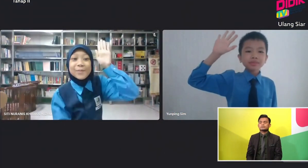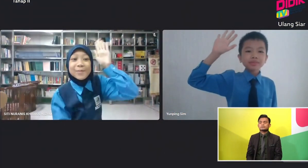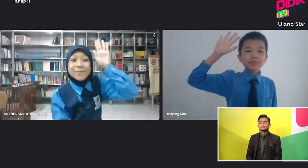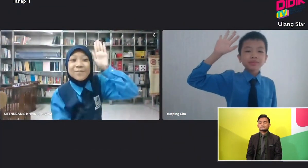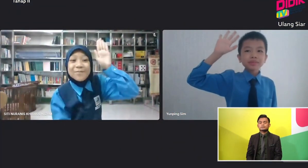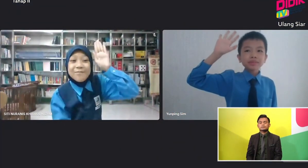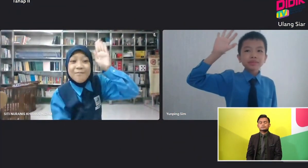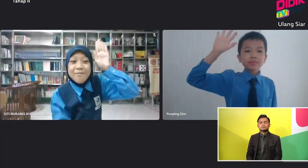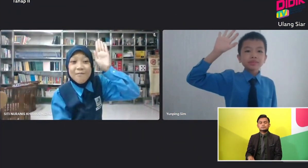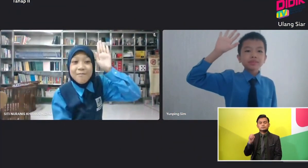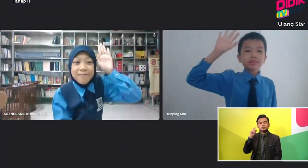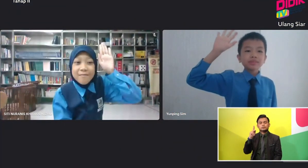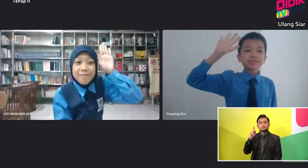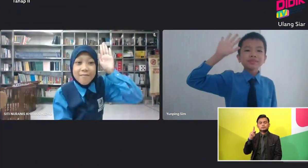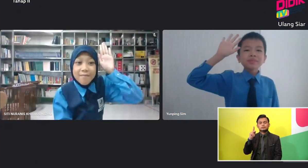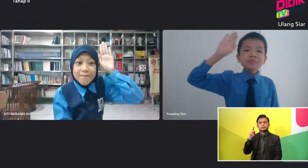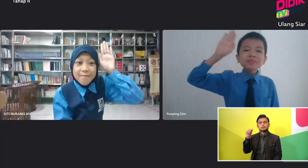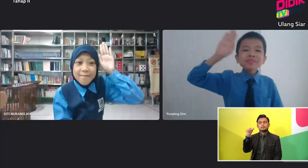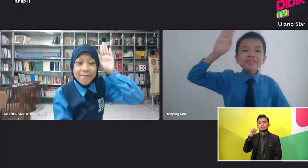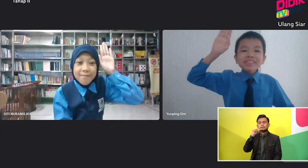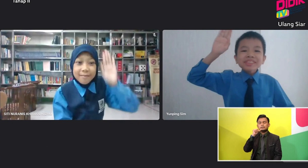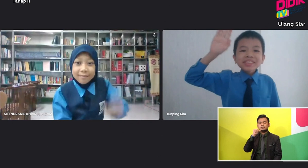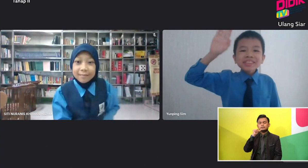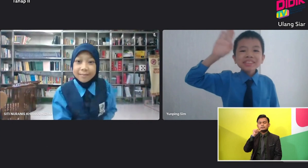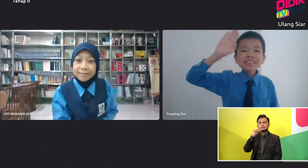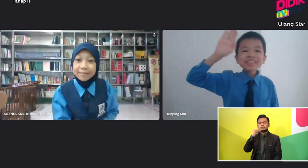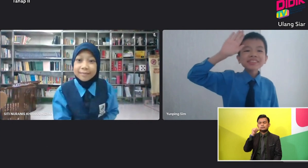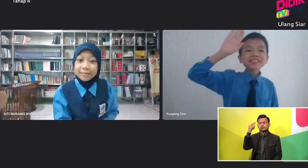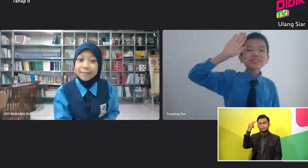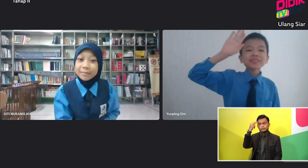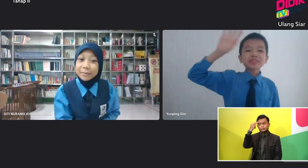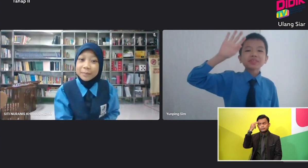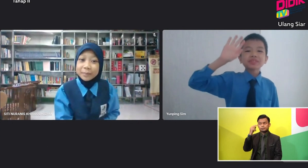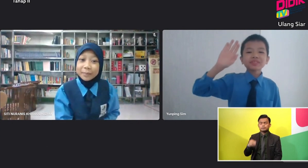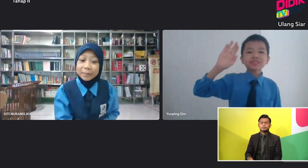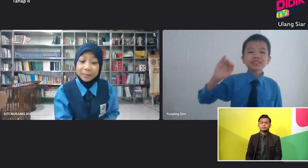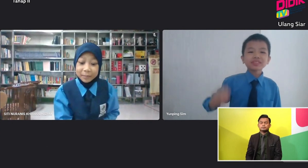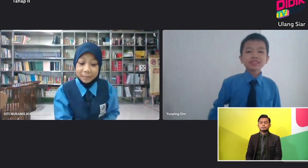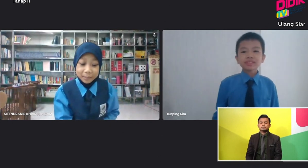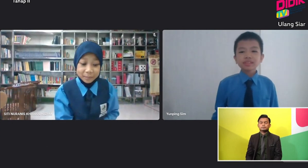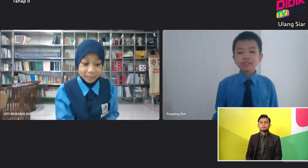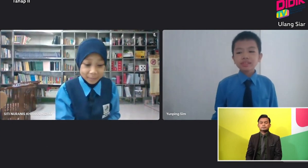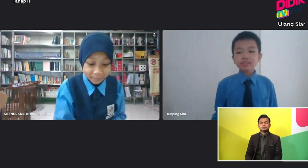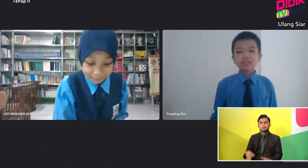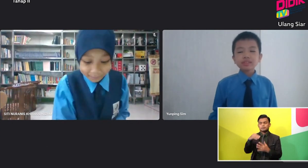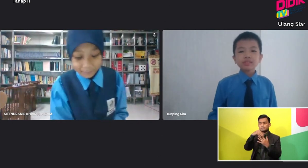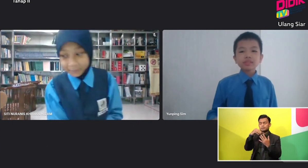Okay Hanif Which I shall I choose? Perhaps we'll give Pengpeng